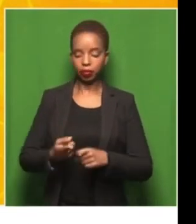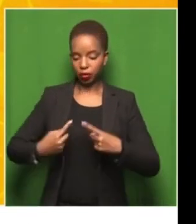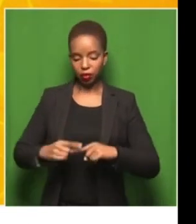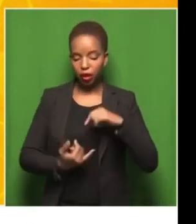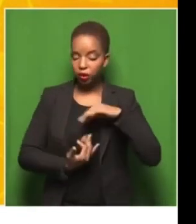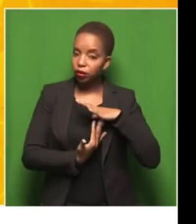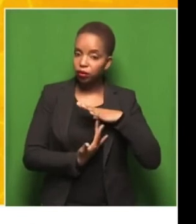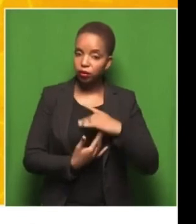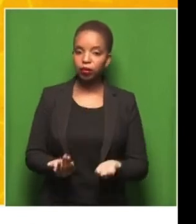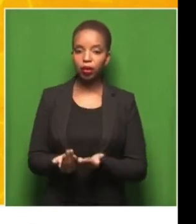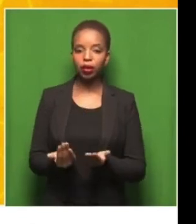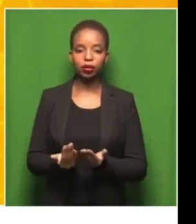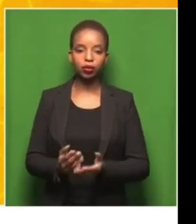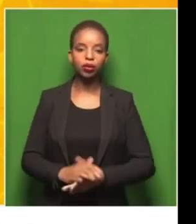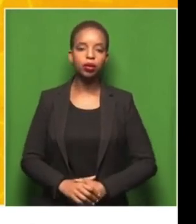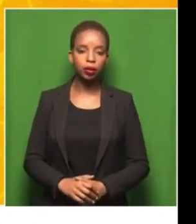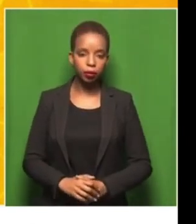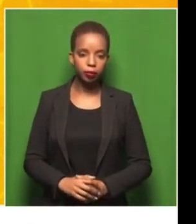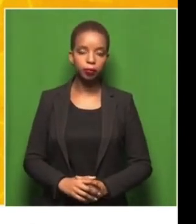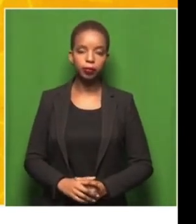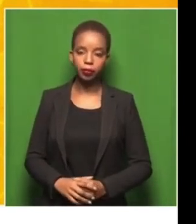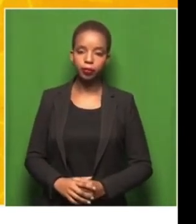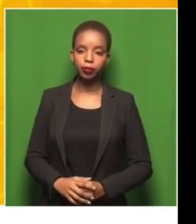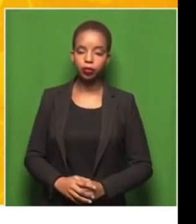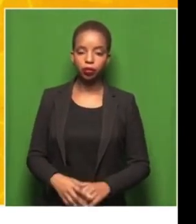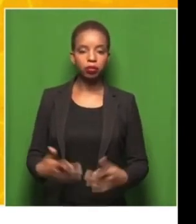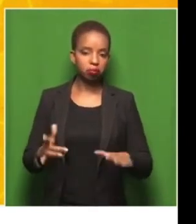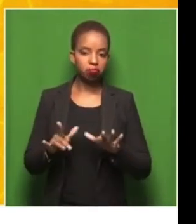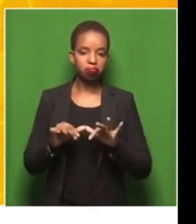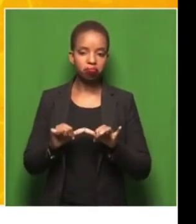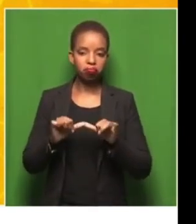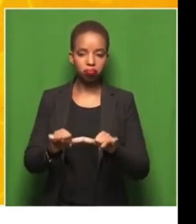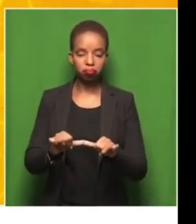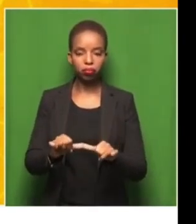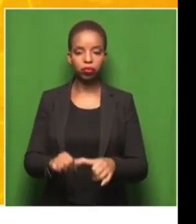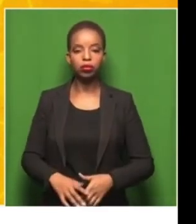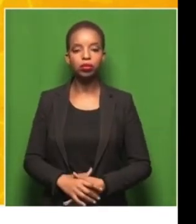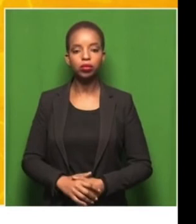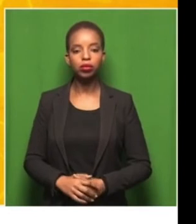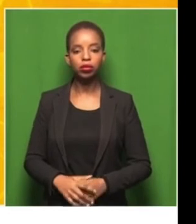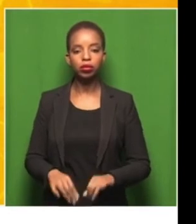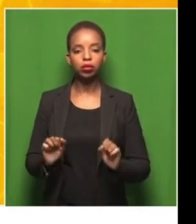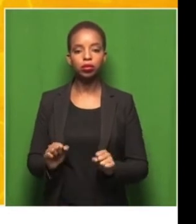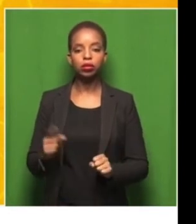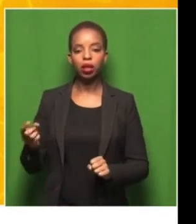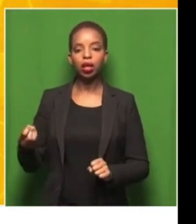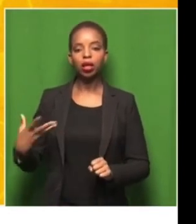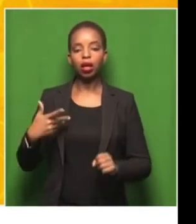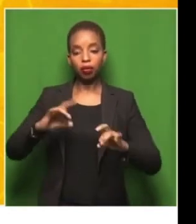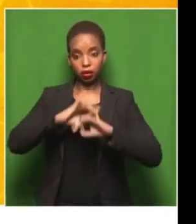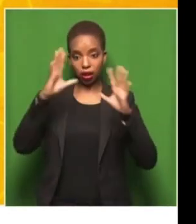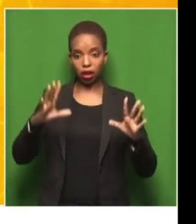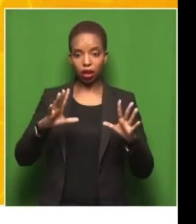as a school to go forward and push on. Right. And they gave us very clear deadlines.